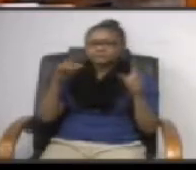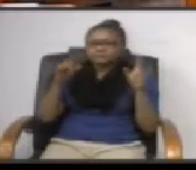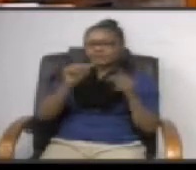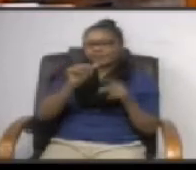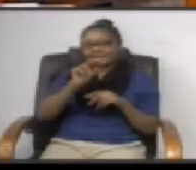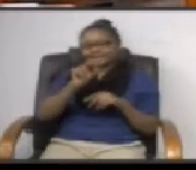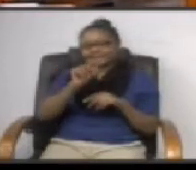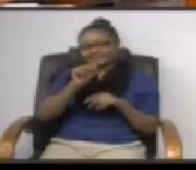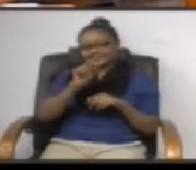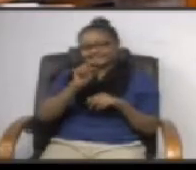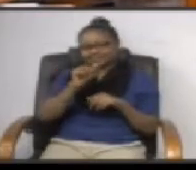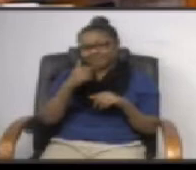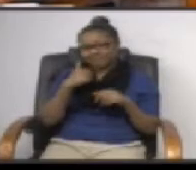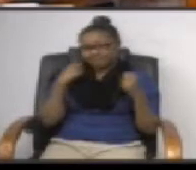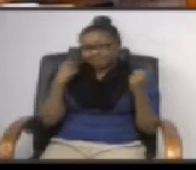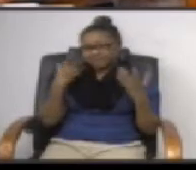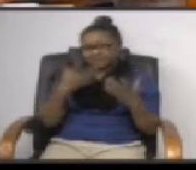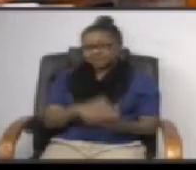all around us